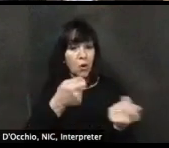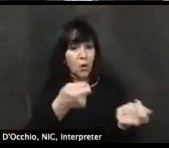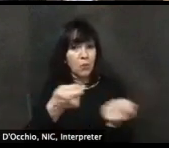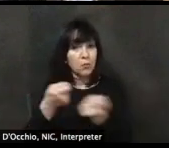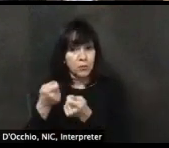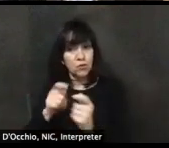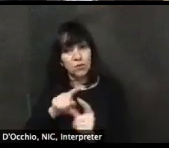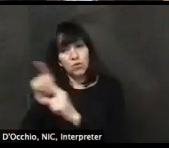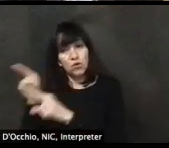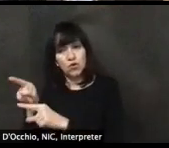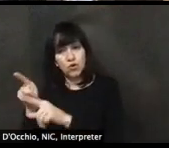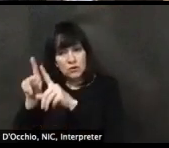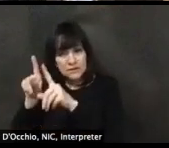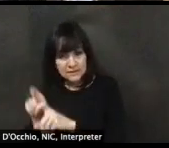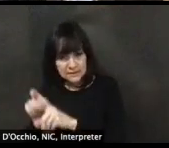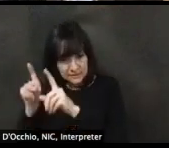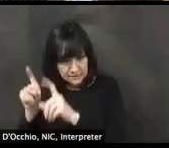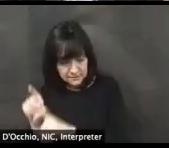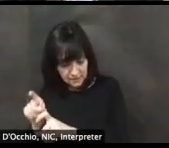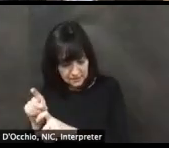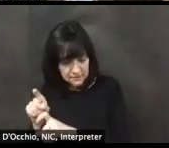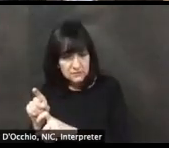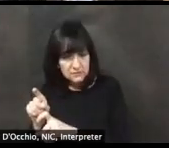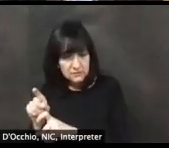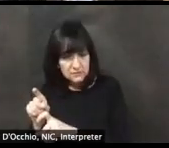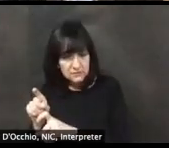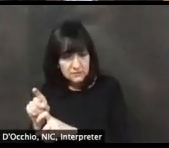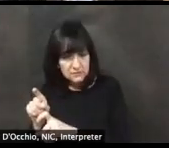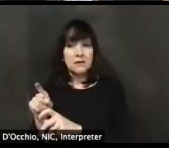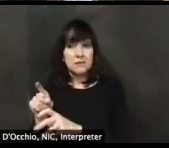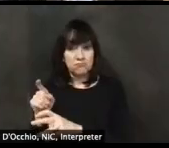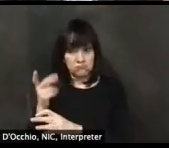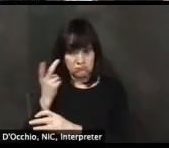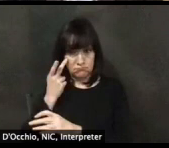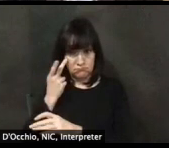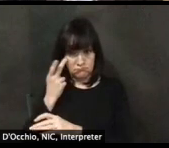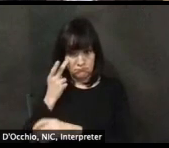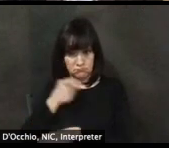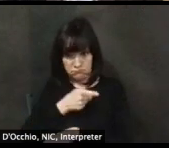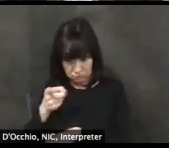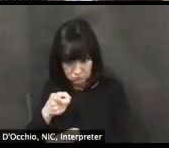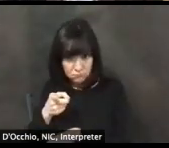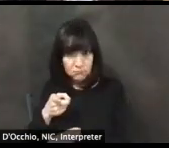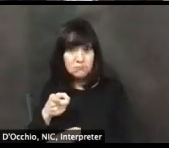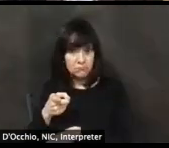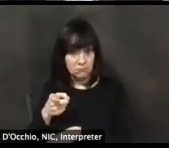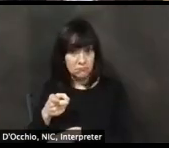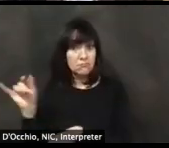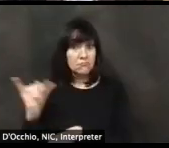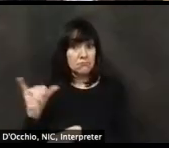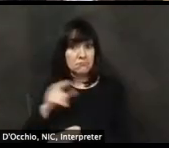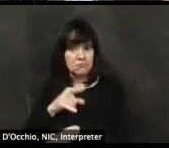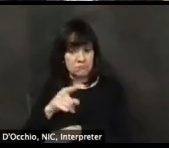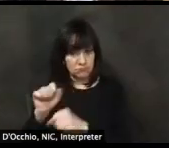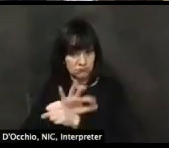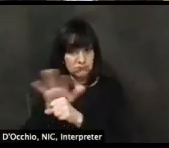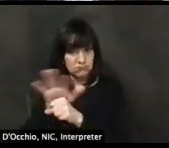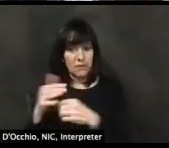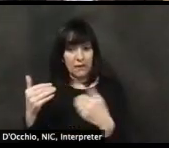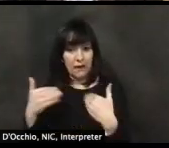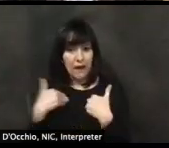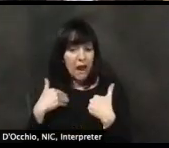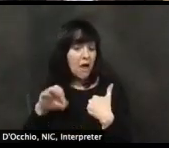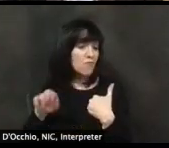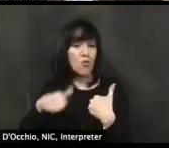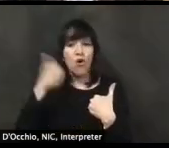this with, with tuberculosis as an example. Um, when somebody has an infectious form of tuberculosis, we find